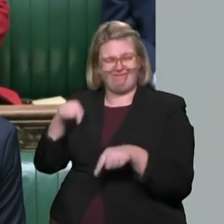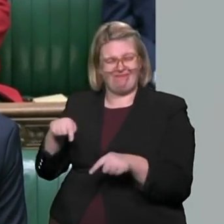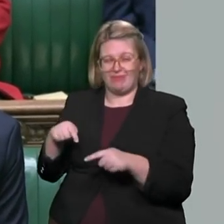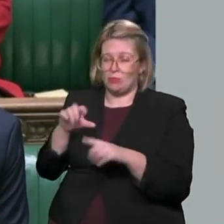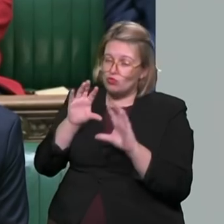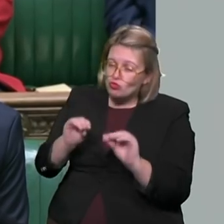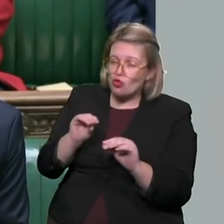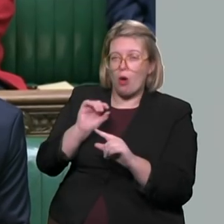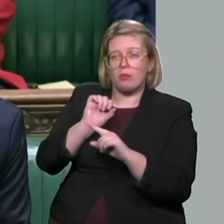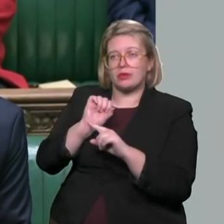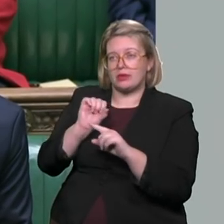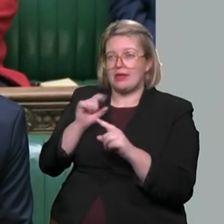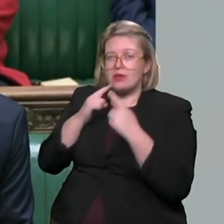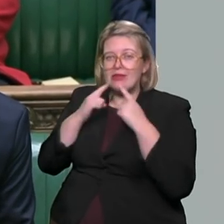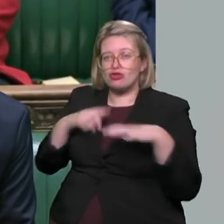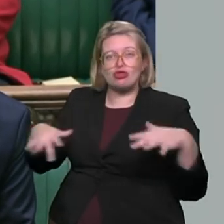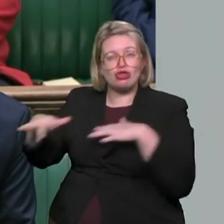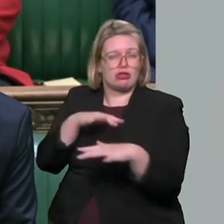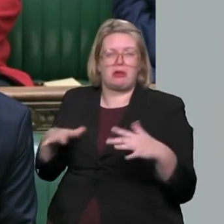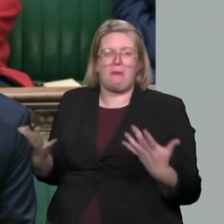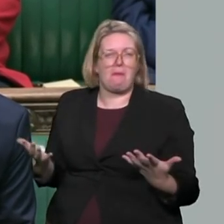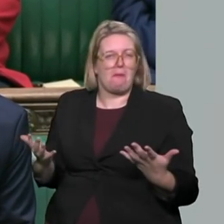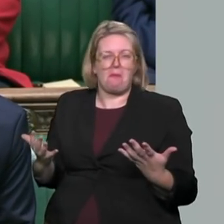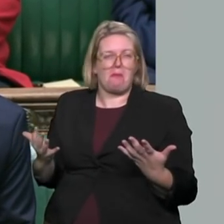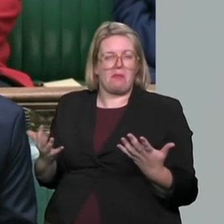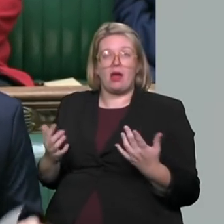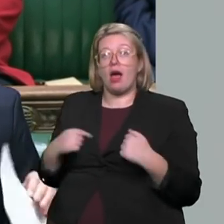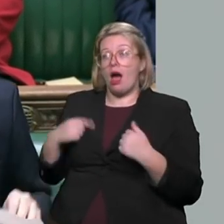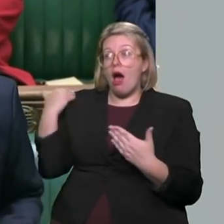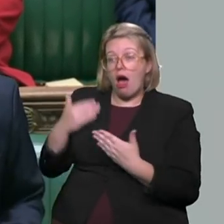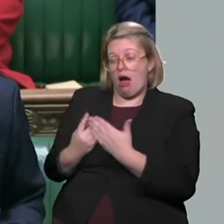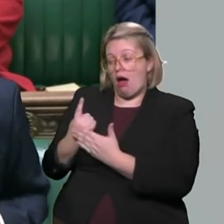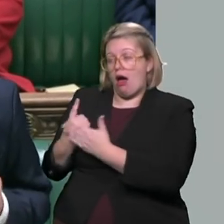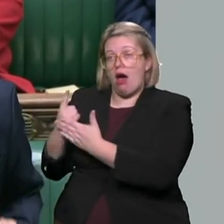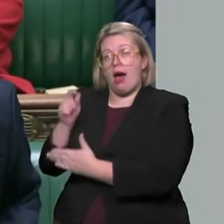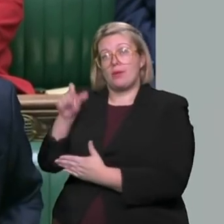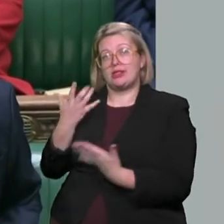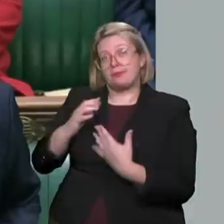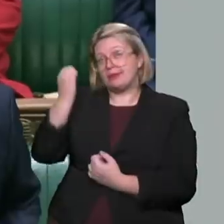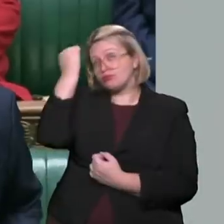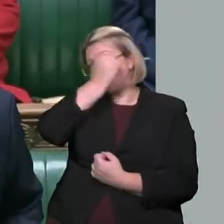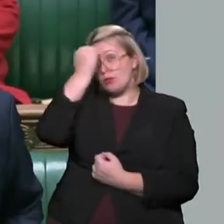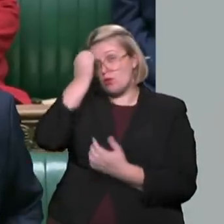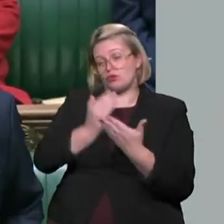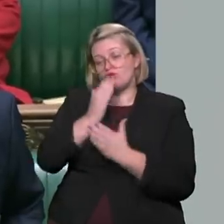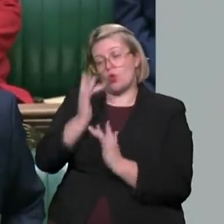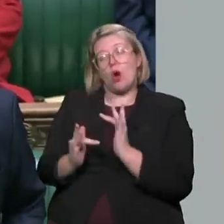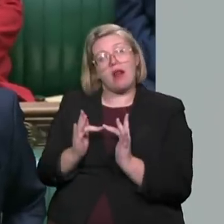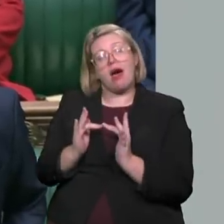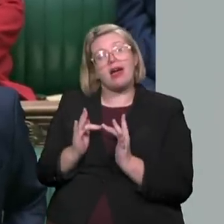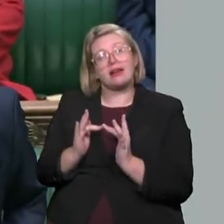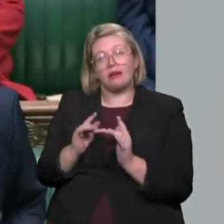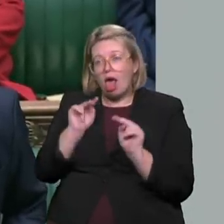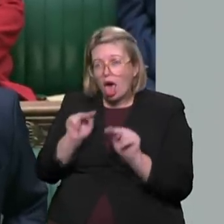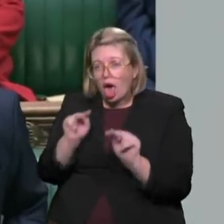killings, with the perpetrator invariably radicalised online. We all want to stop this across this House,